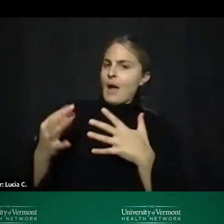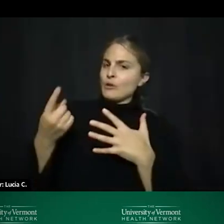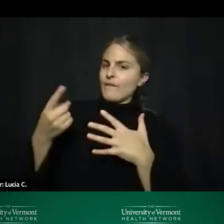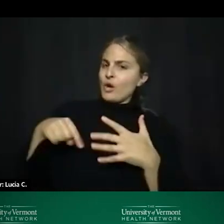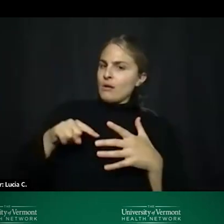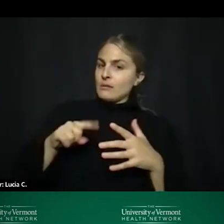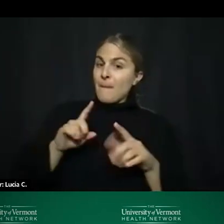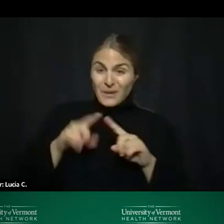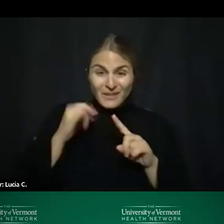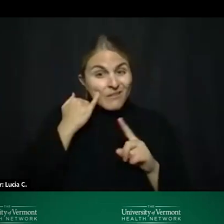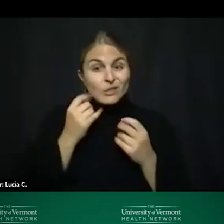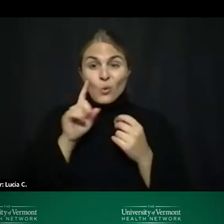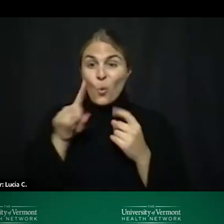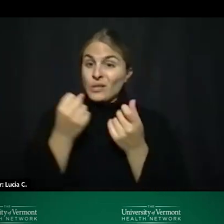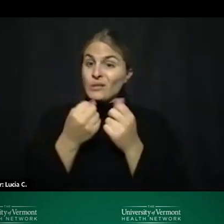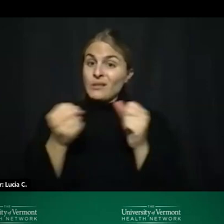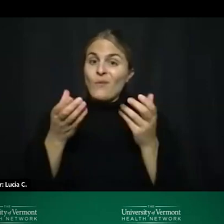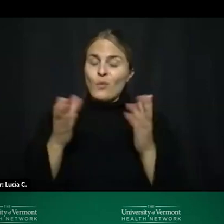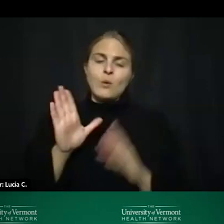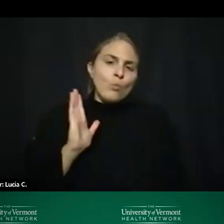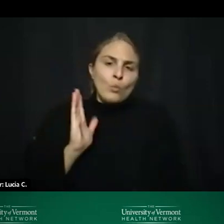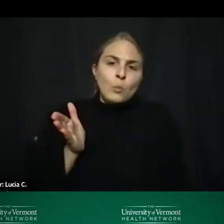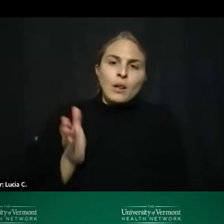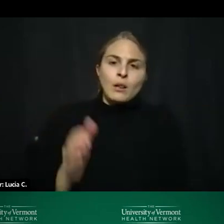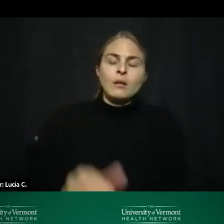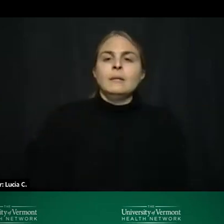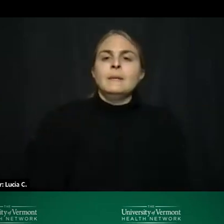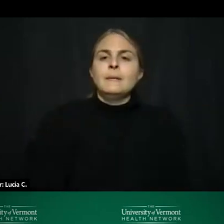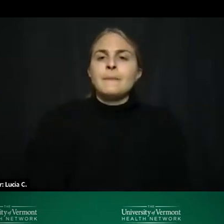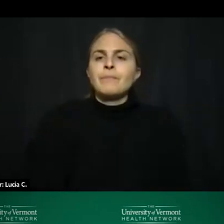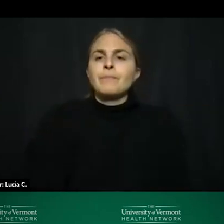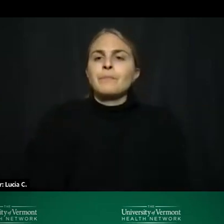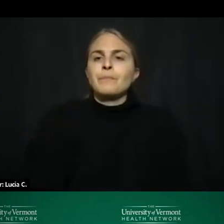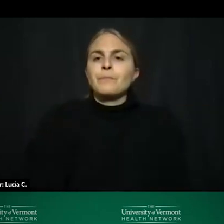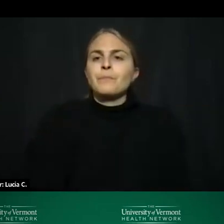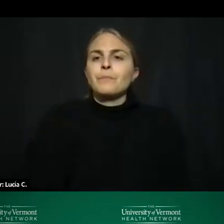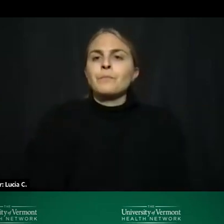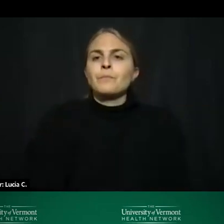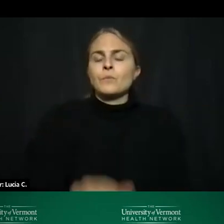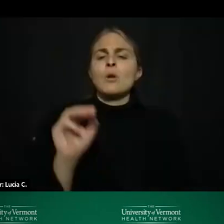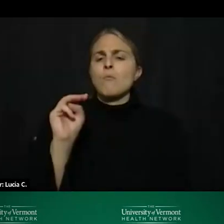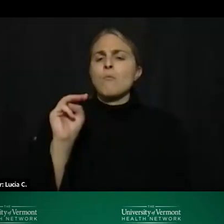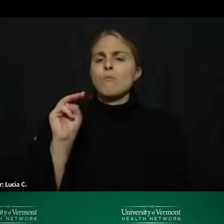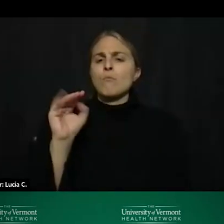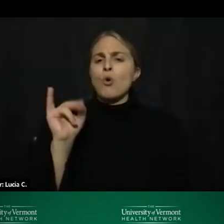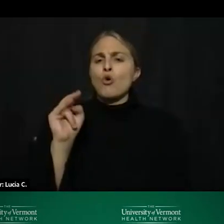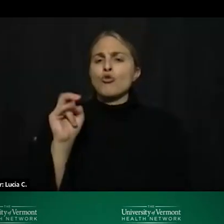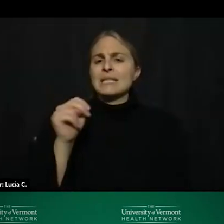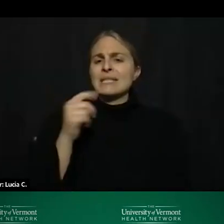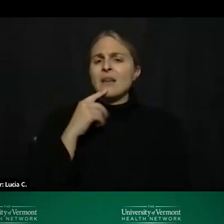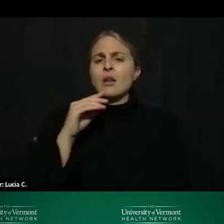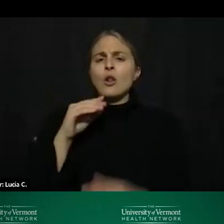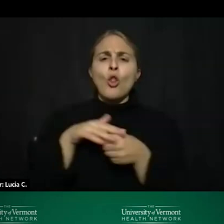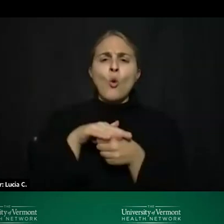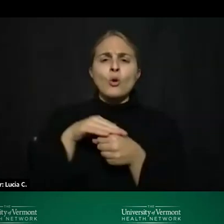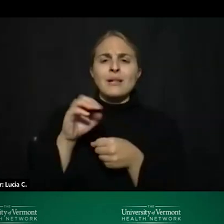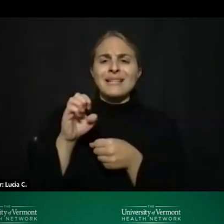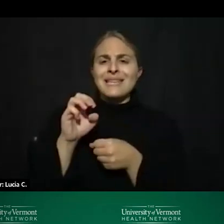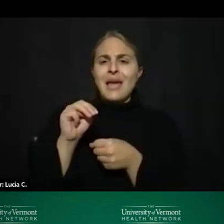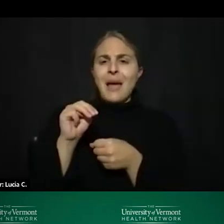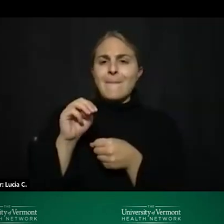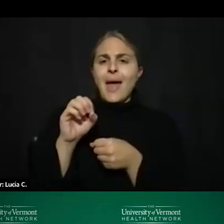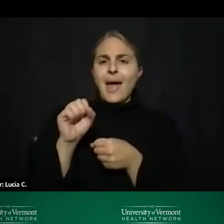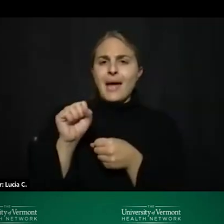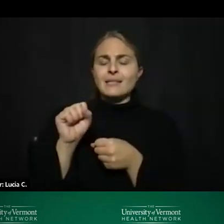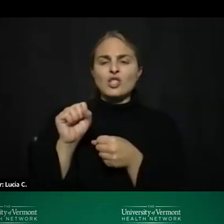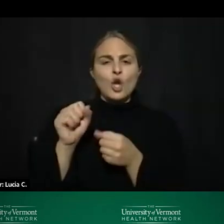transport someone and i'll just add that um local ems is are separate and